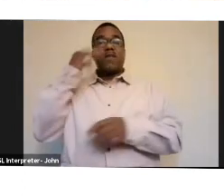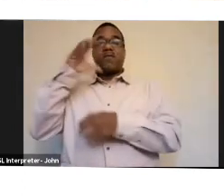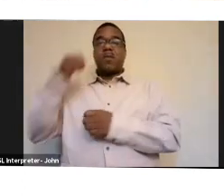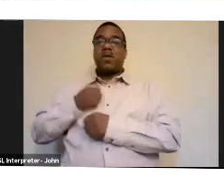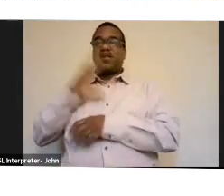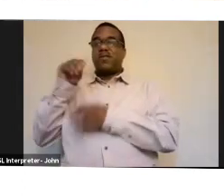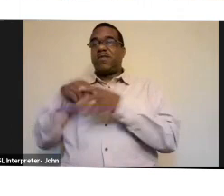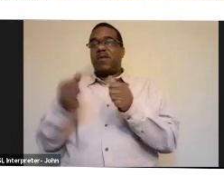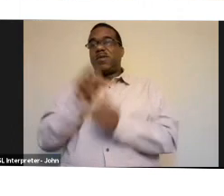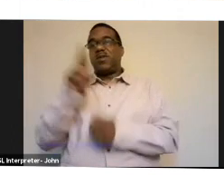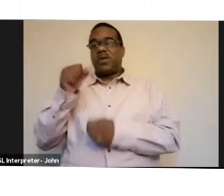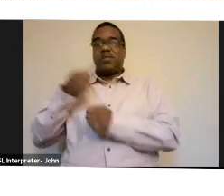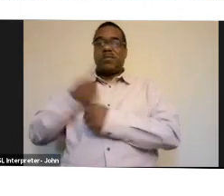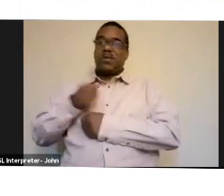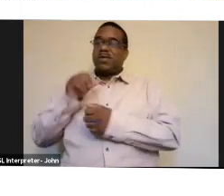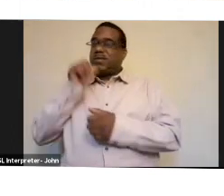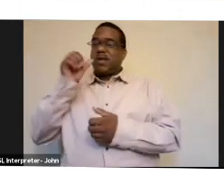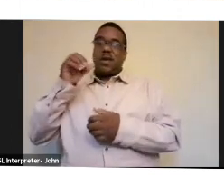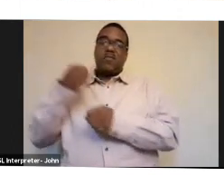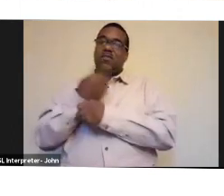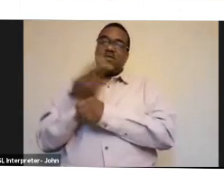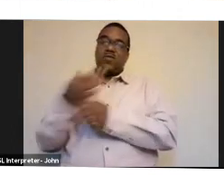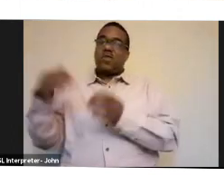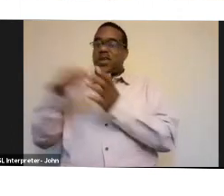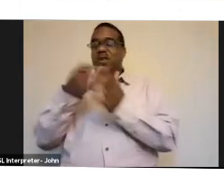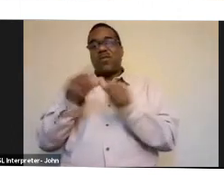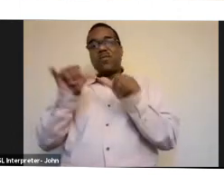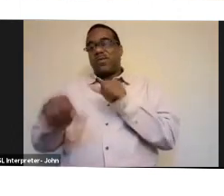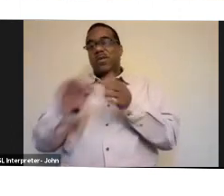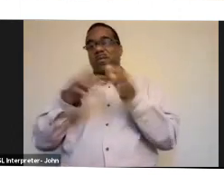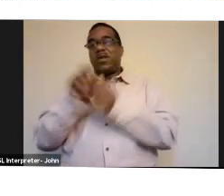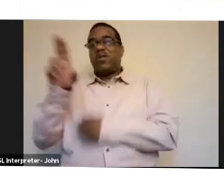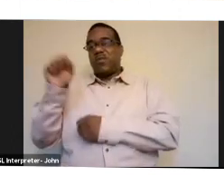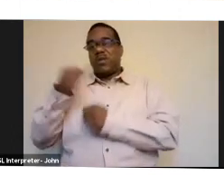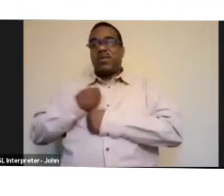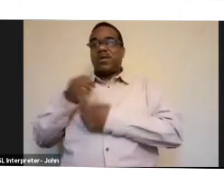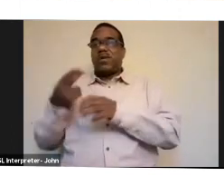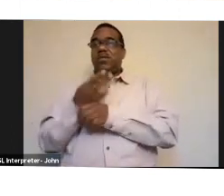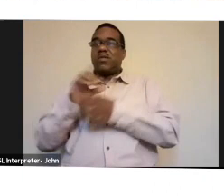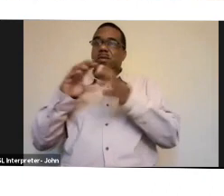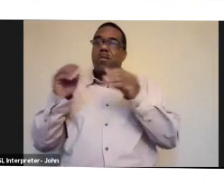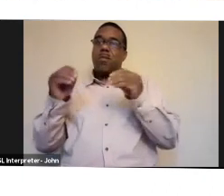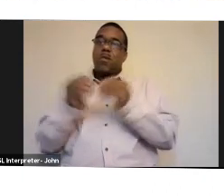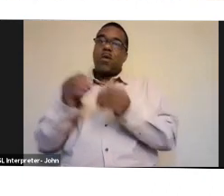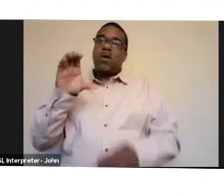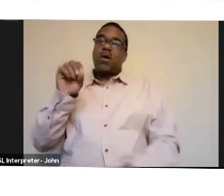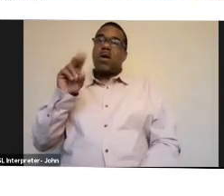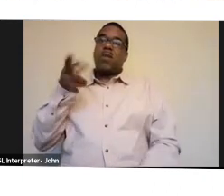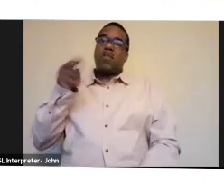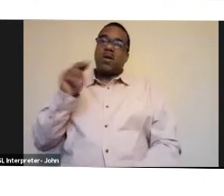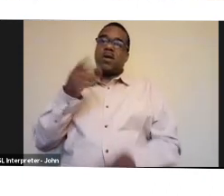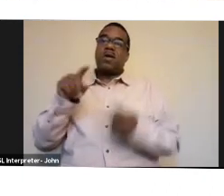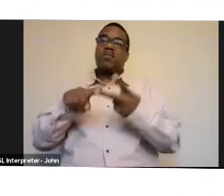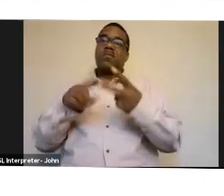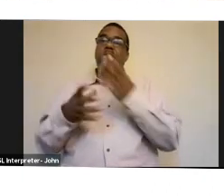US military, it is not regenerative or sustainable. The US military emits more carbon and uses more oil